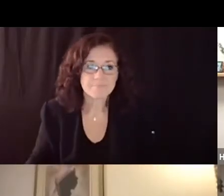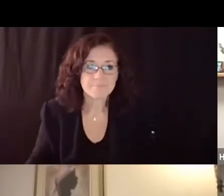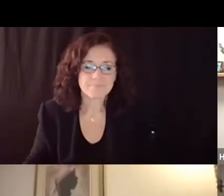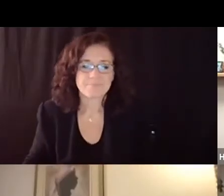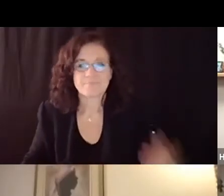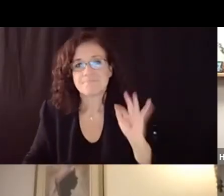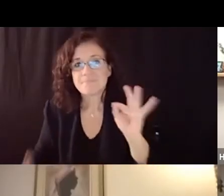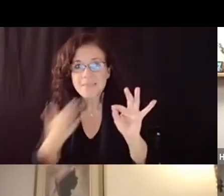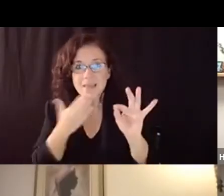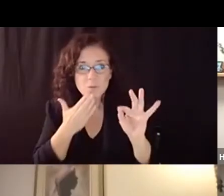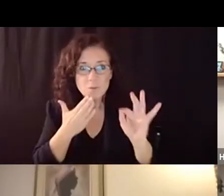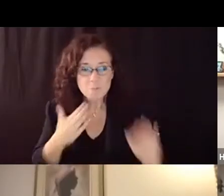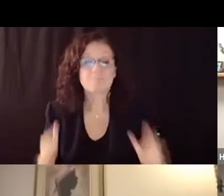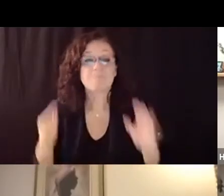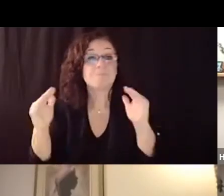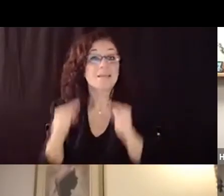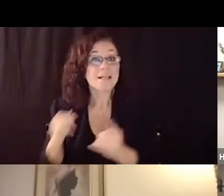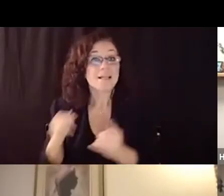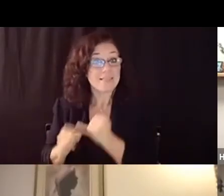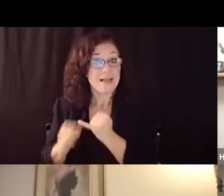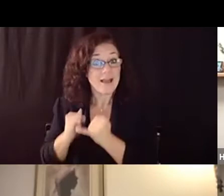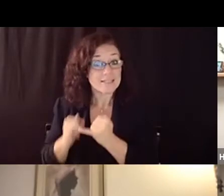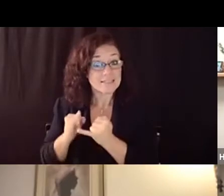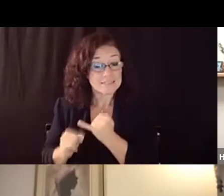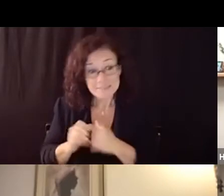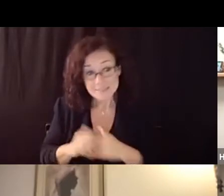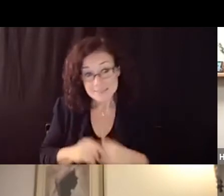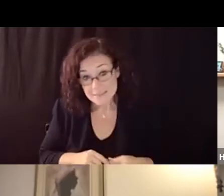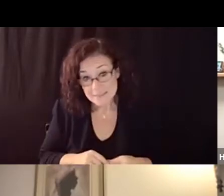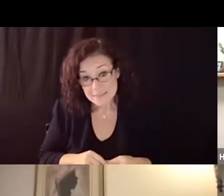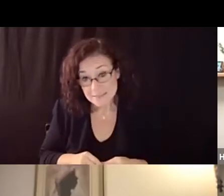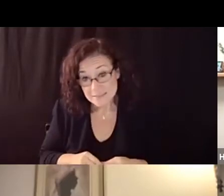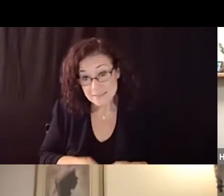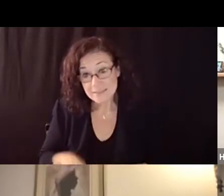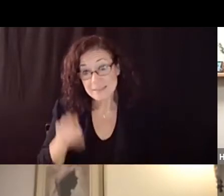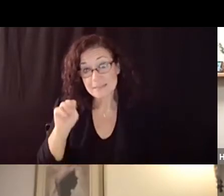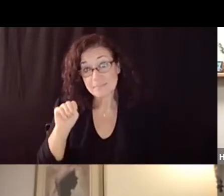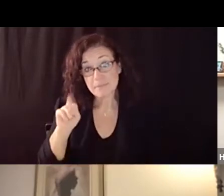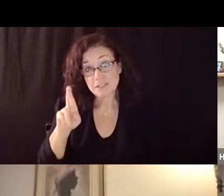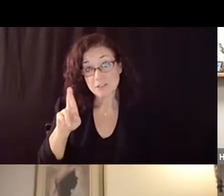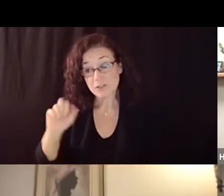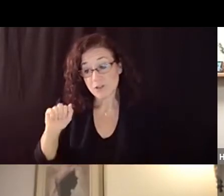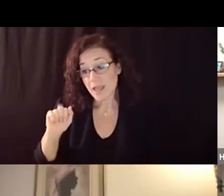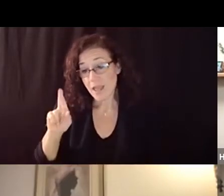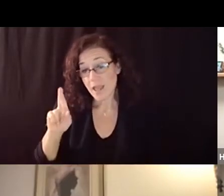thank you our last speaker is mr aaron solis